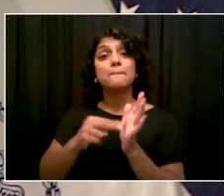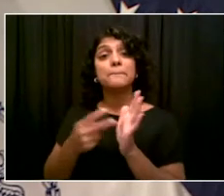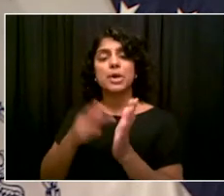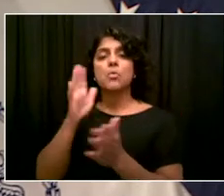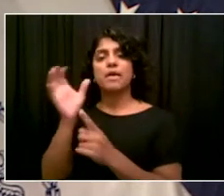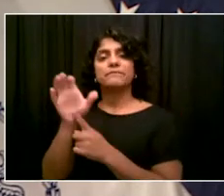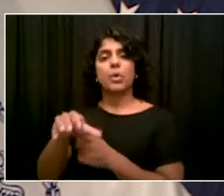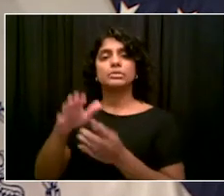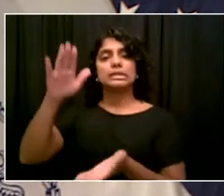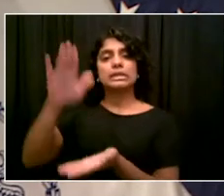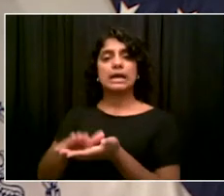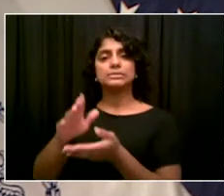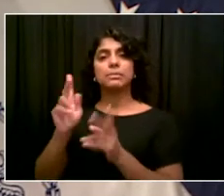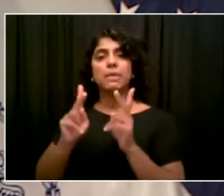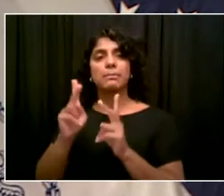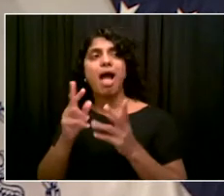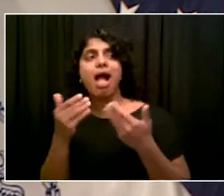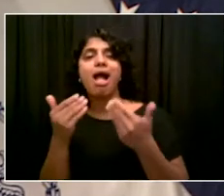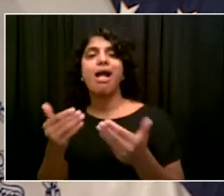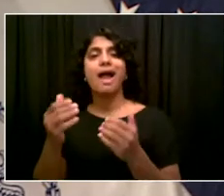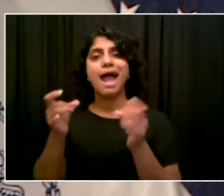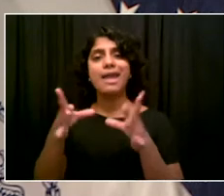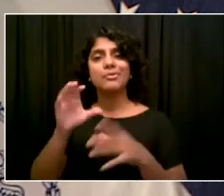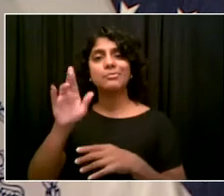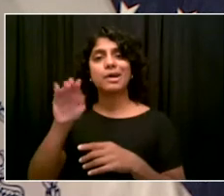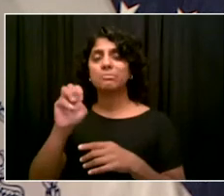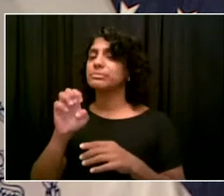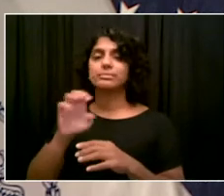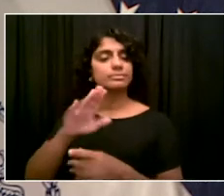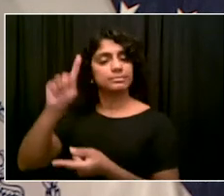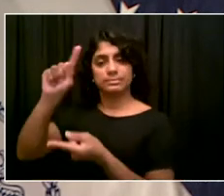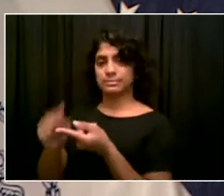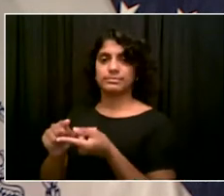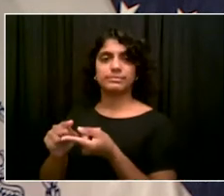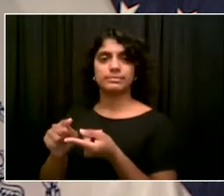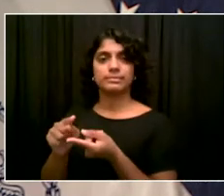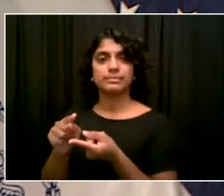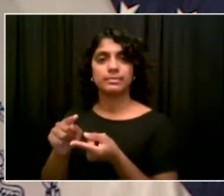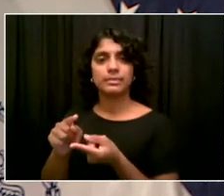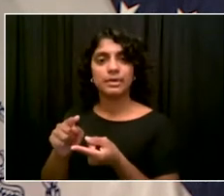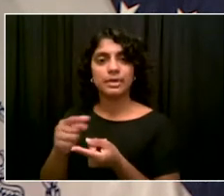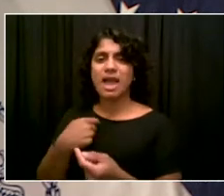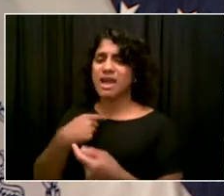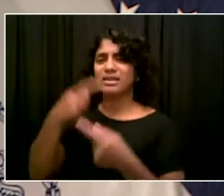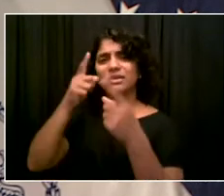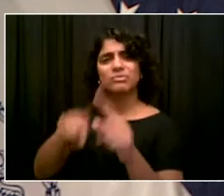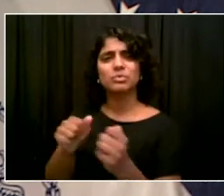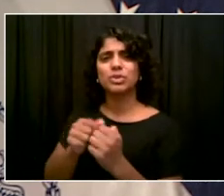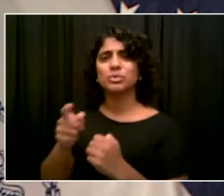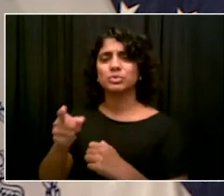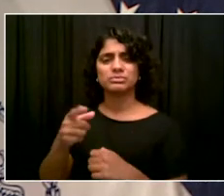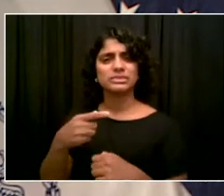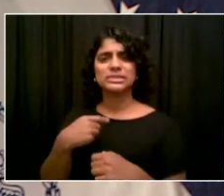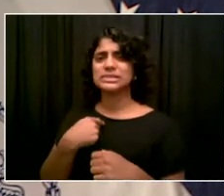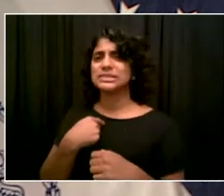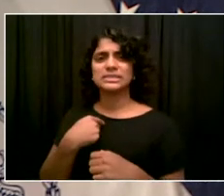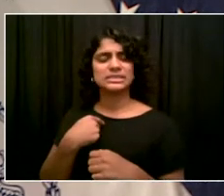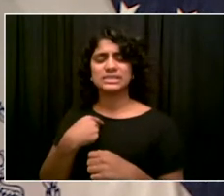if someone has committed a hate crime, there needs to be a very clear, sharp sense of consequence. People have to see the consequences.